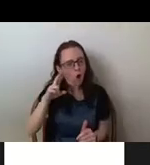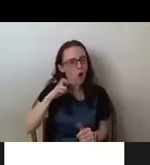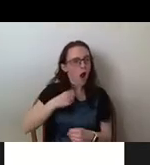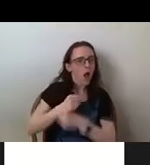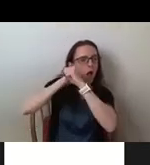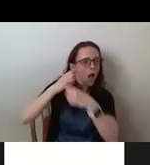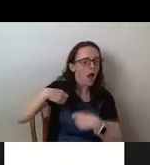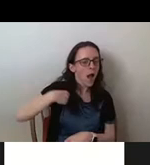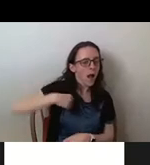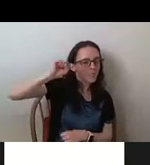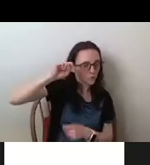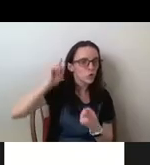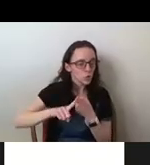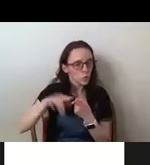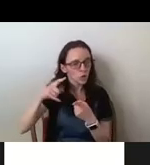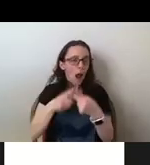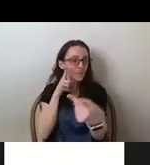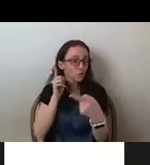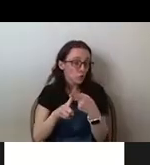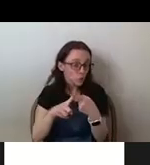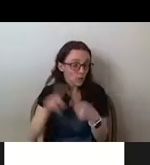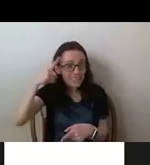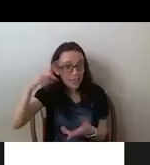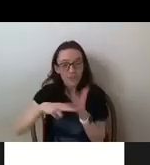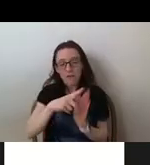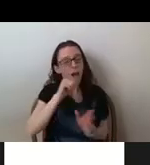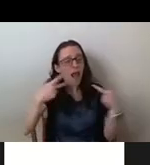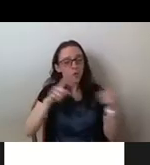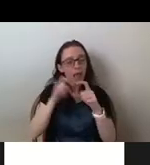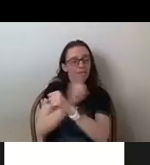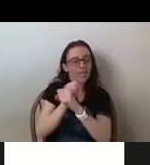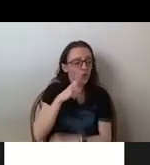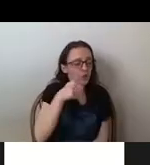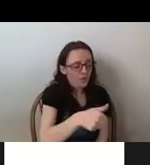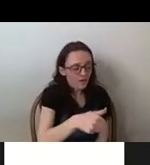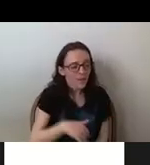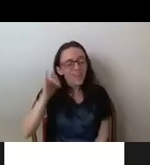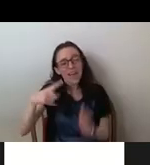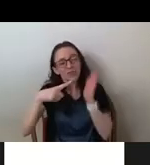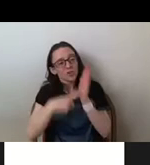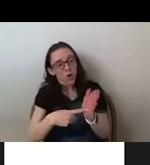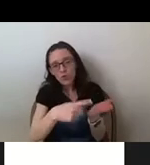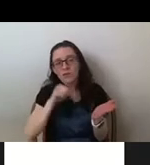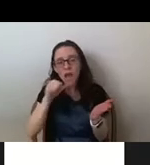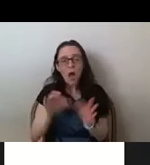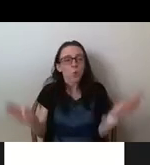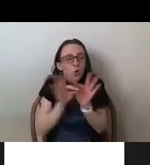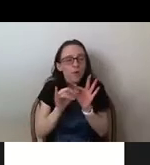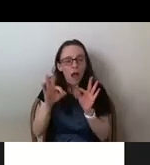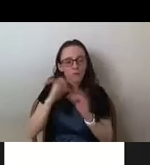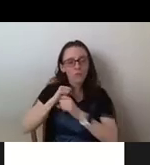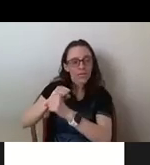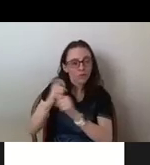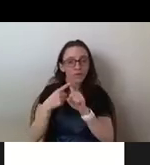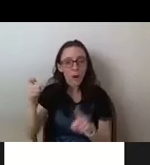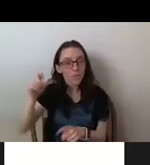advocate for themselves. Her size which deviates from the norm of femininity demonstrates that she was not worthy of protection from the state or